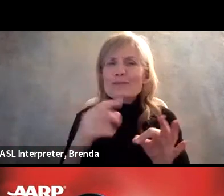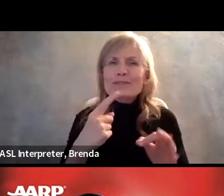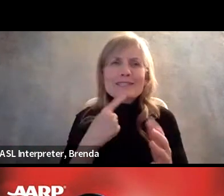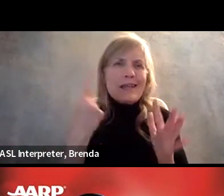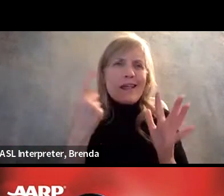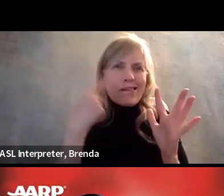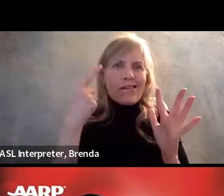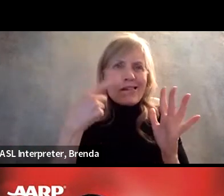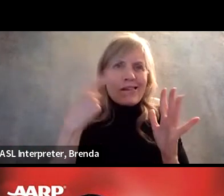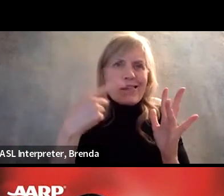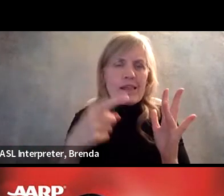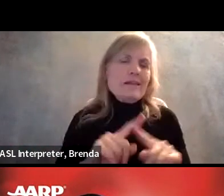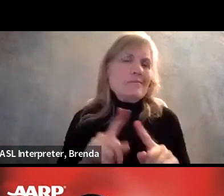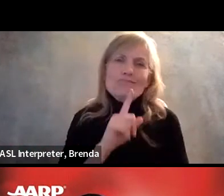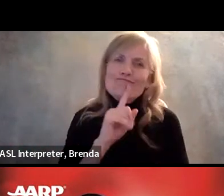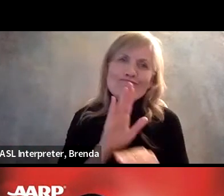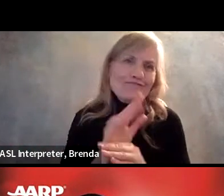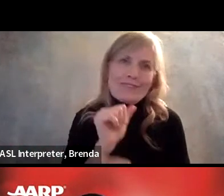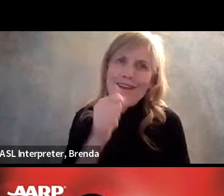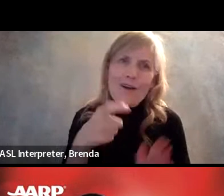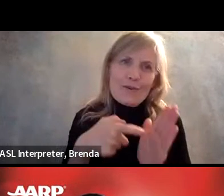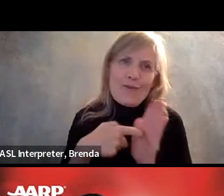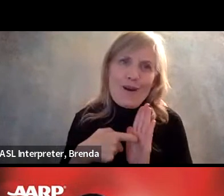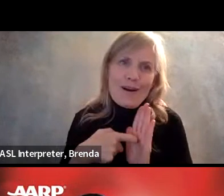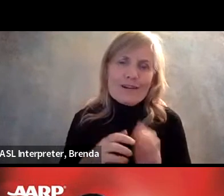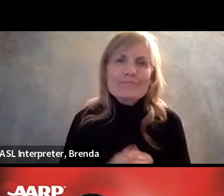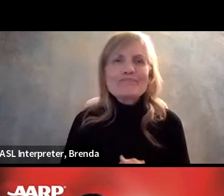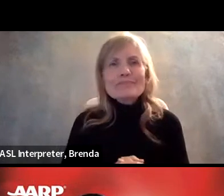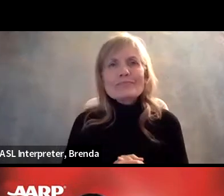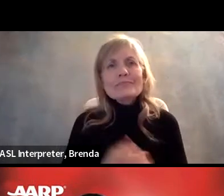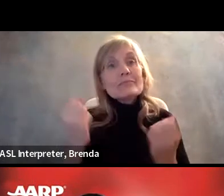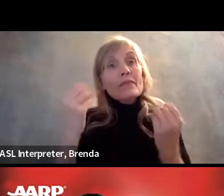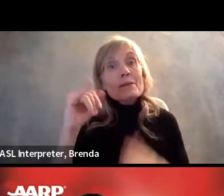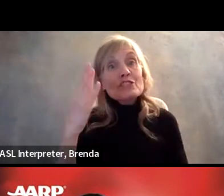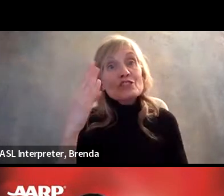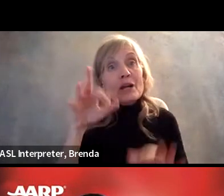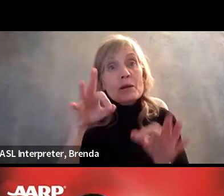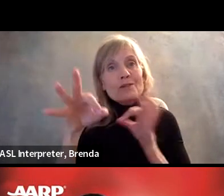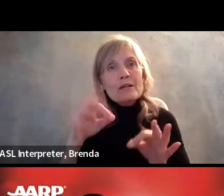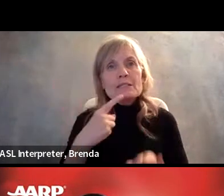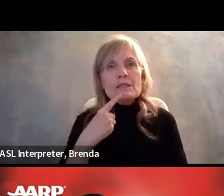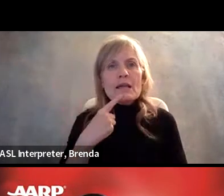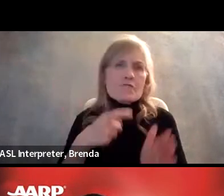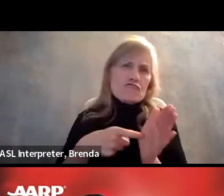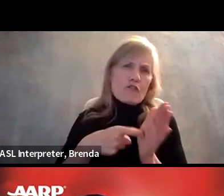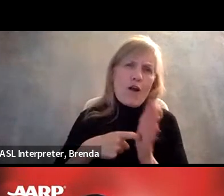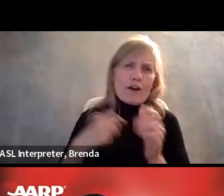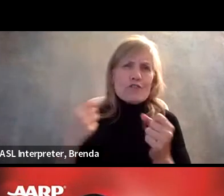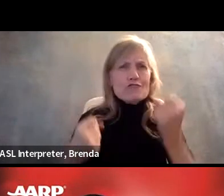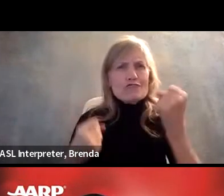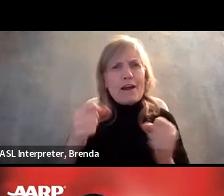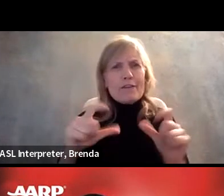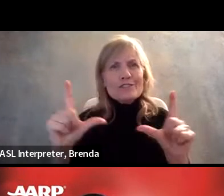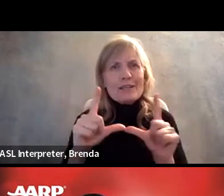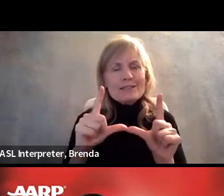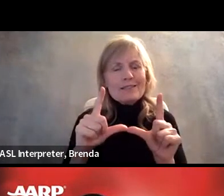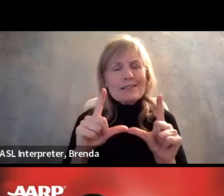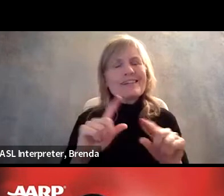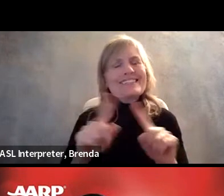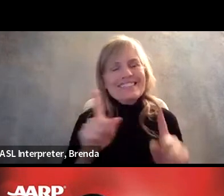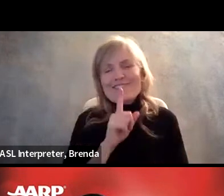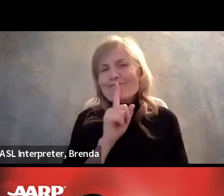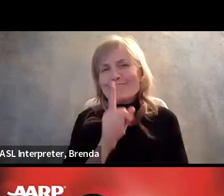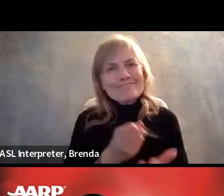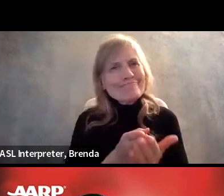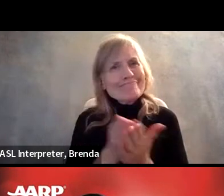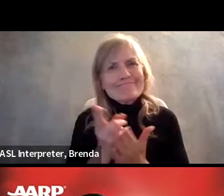not required. You've got a lot of, uh, job descriptions that say must have a driver's license or be able to drive when no, the, what you have to be able